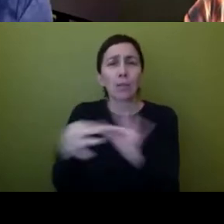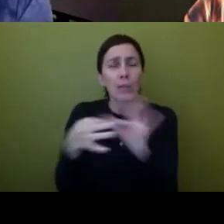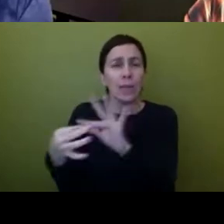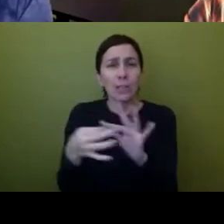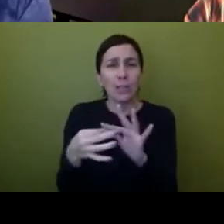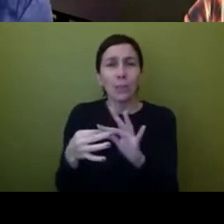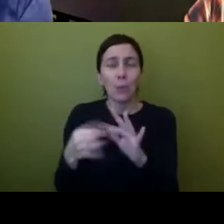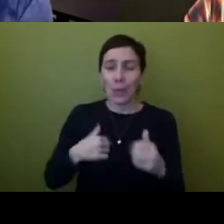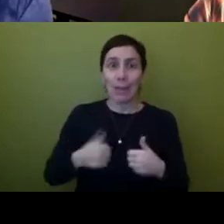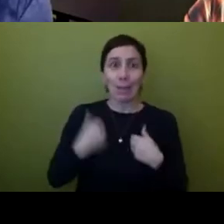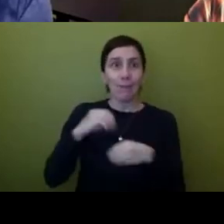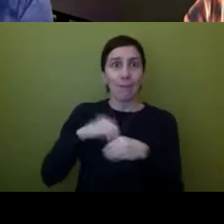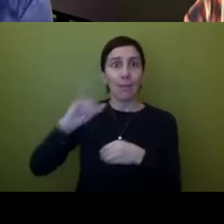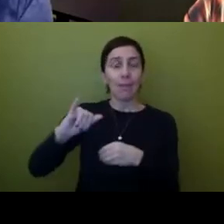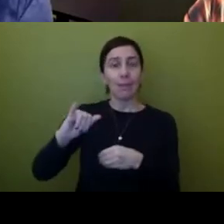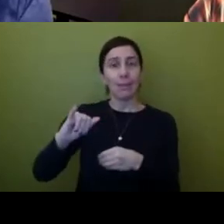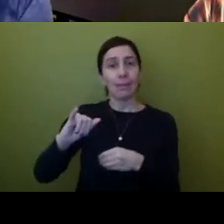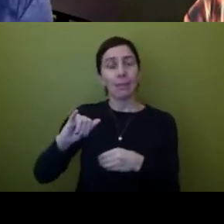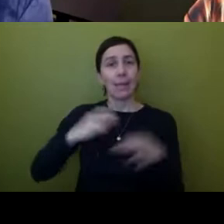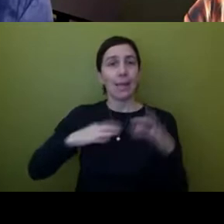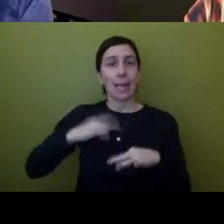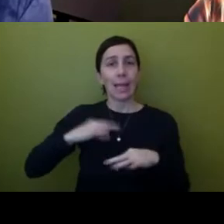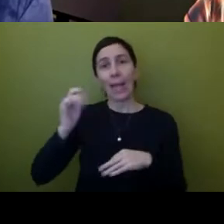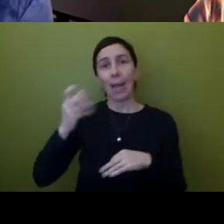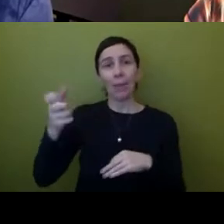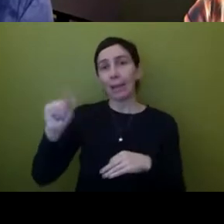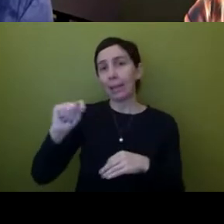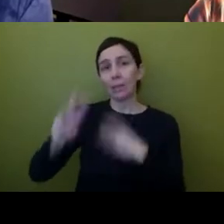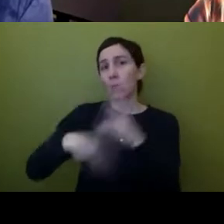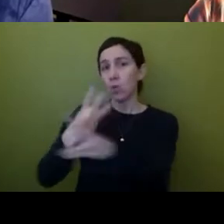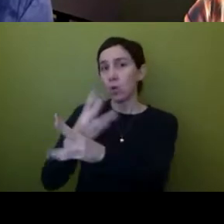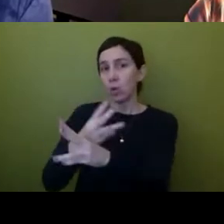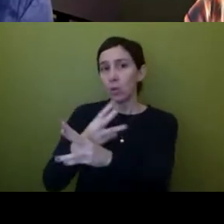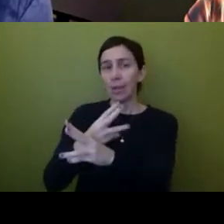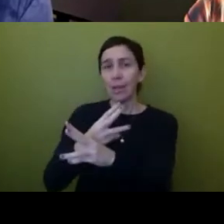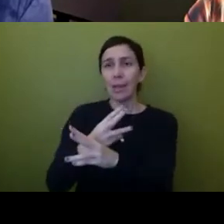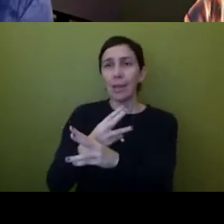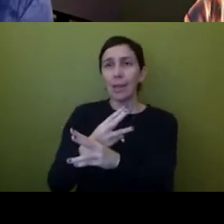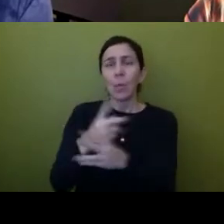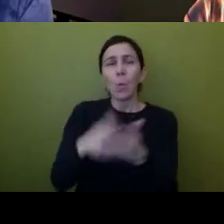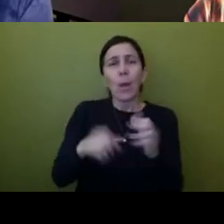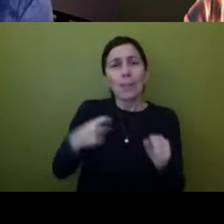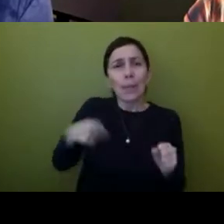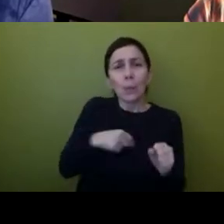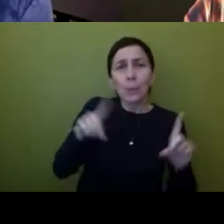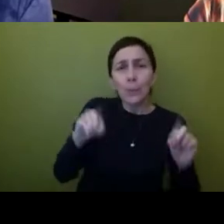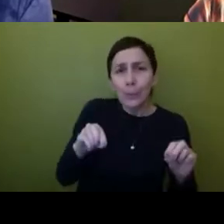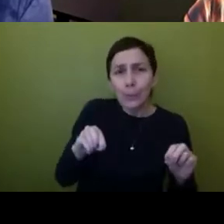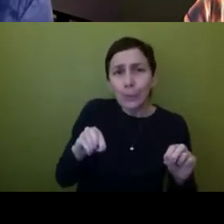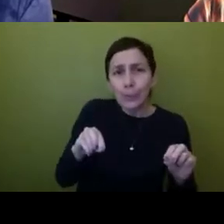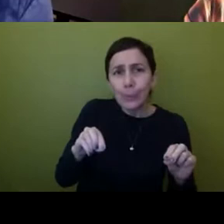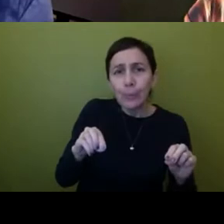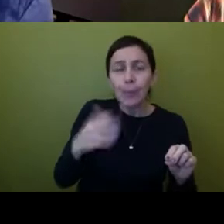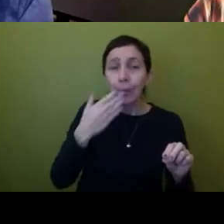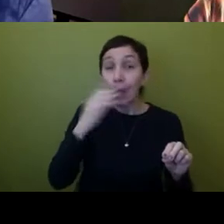um in actual capitalism you know and and how we what can we do and you know thank you